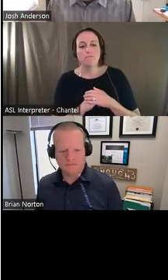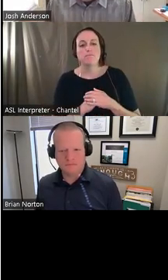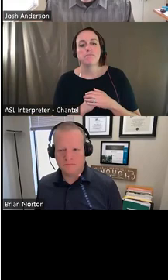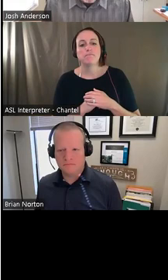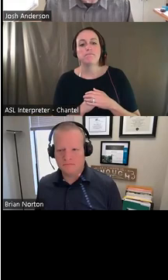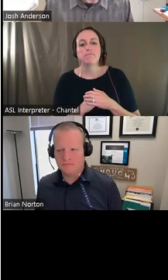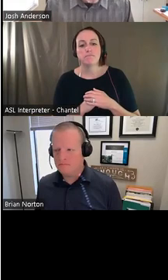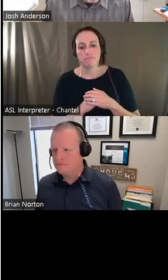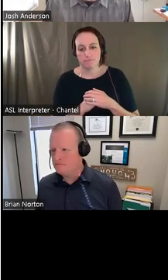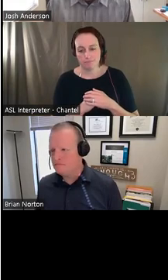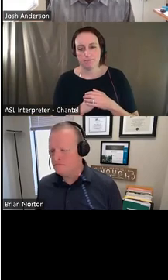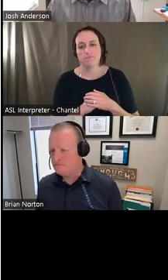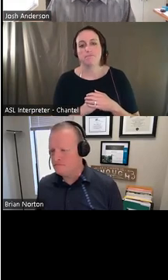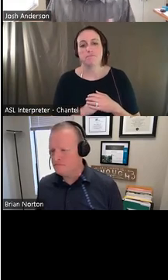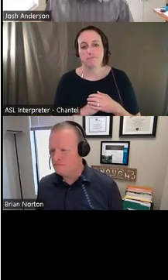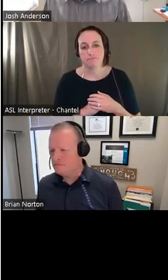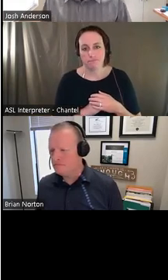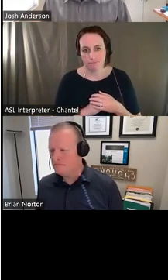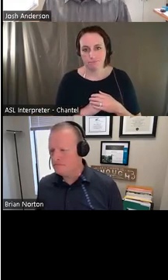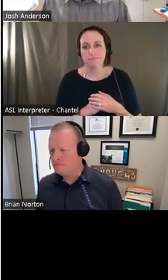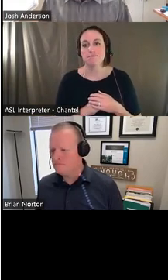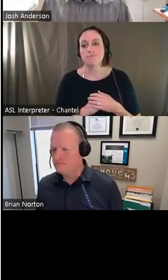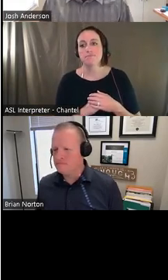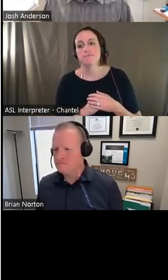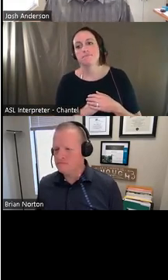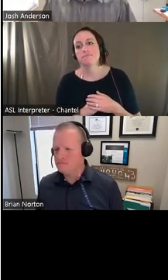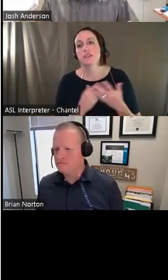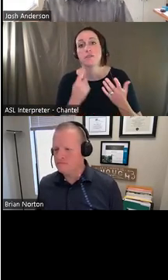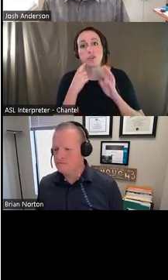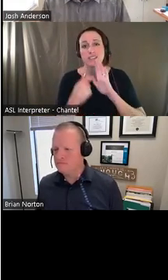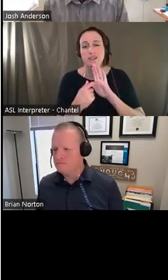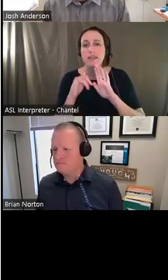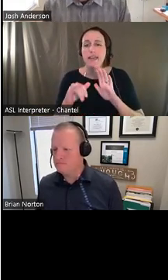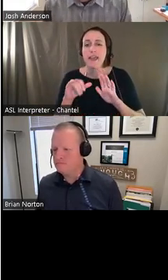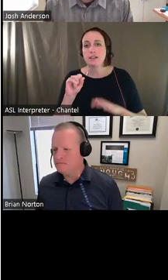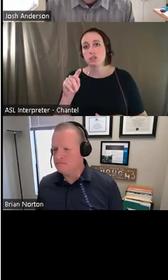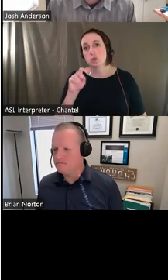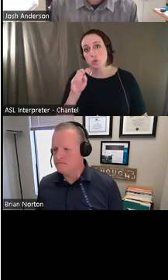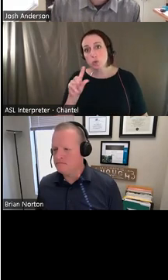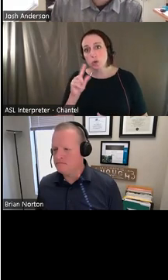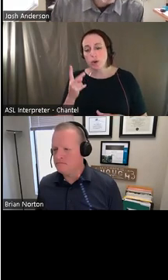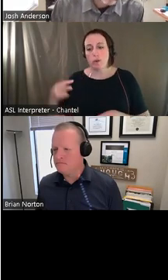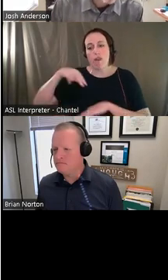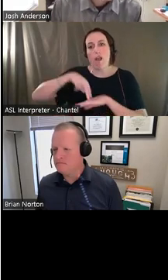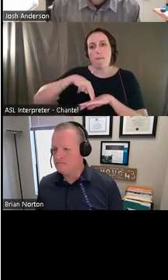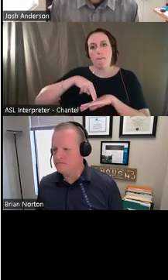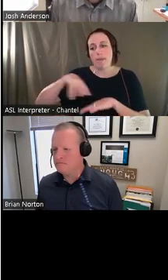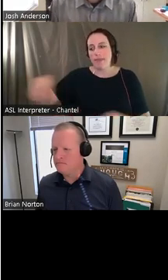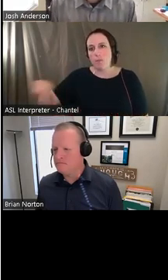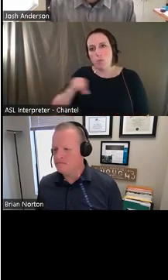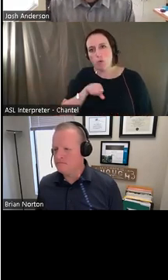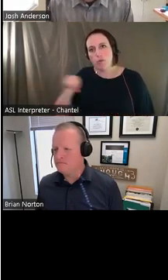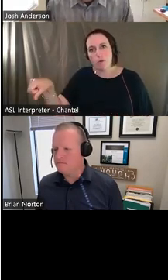individual, as I said, you know, with the, the kind of the movable stool, you do not want to put something permanent in place as other folks will just trip over it.